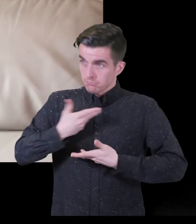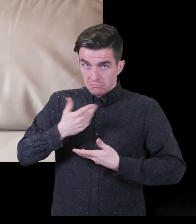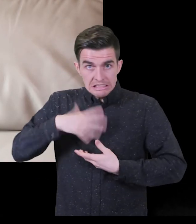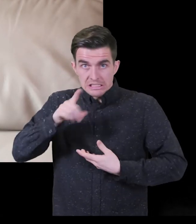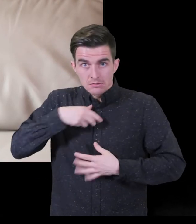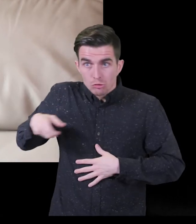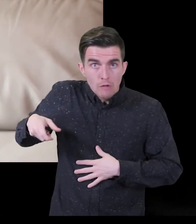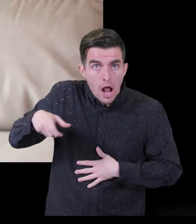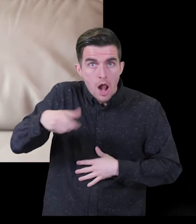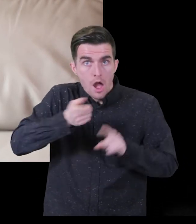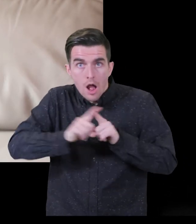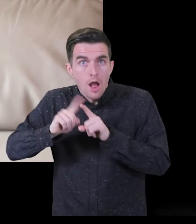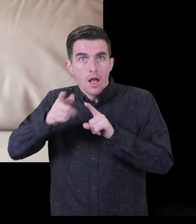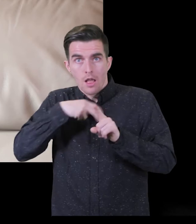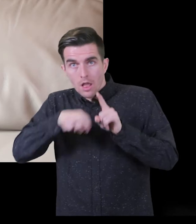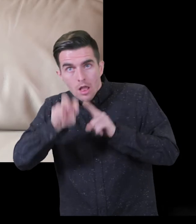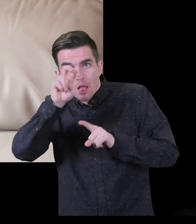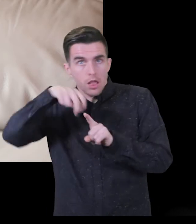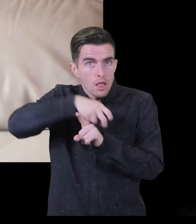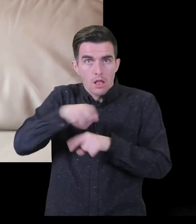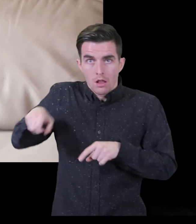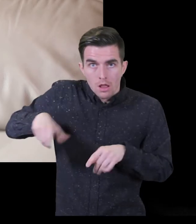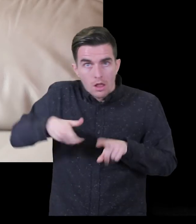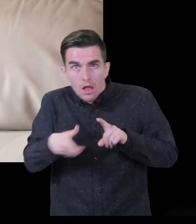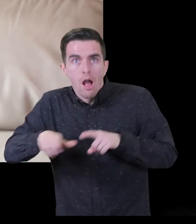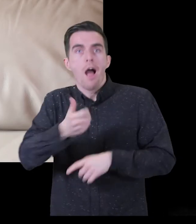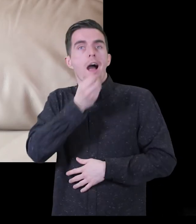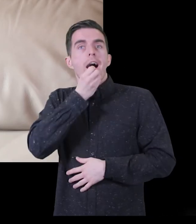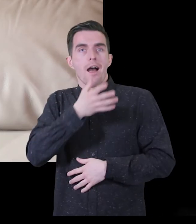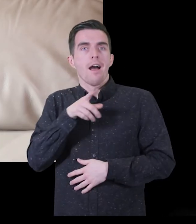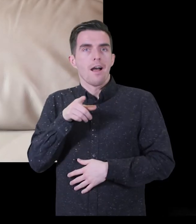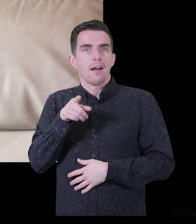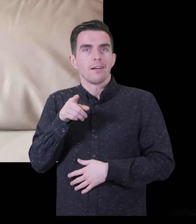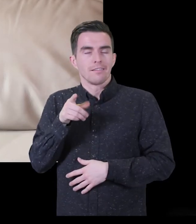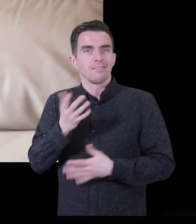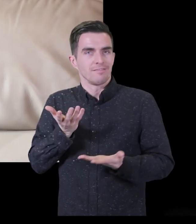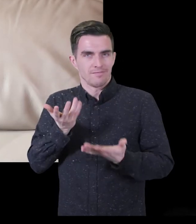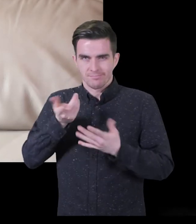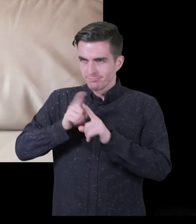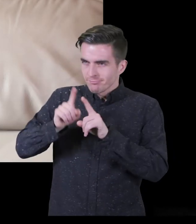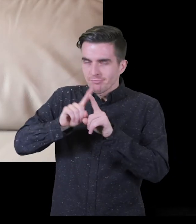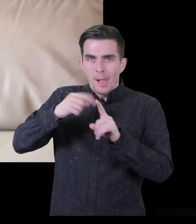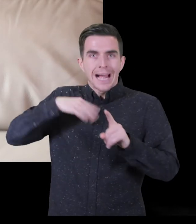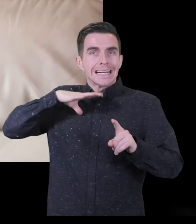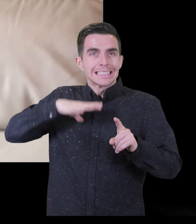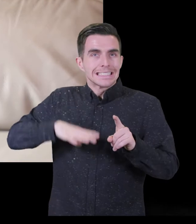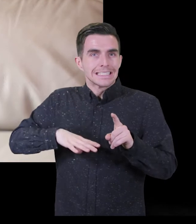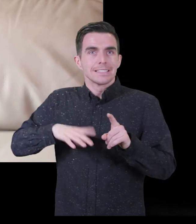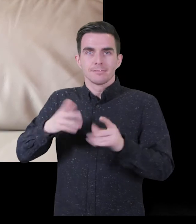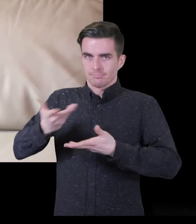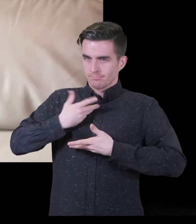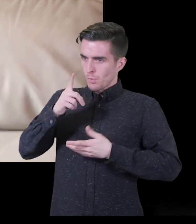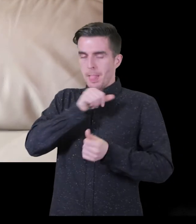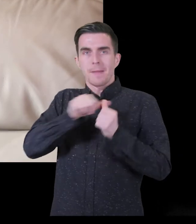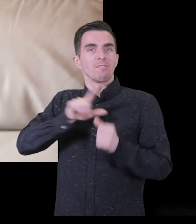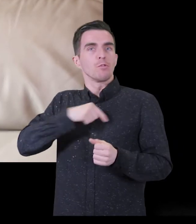and give me a wee telescope and I use it in the theatre to see on the stage. They offered me that I need rails